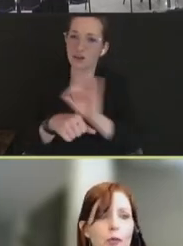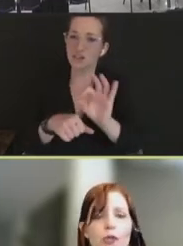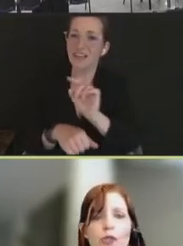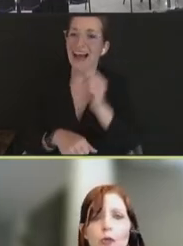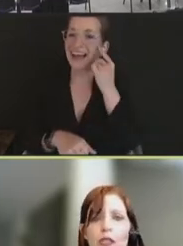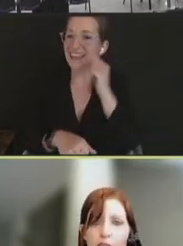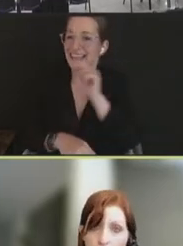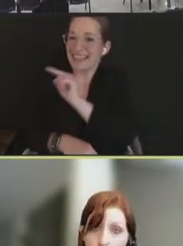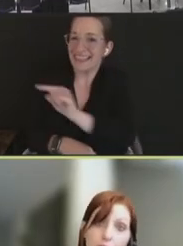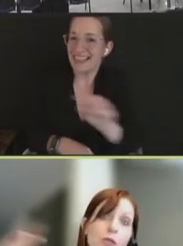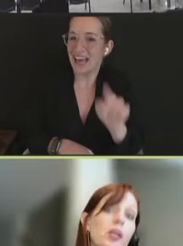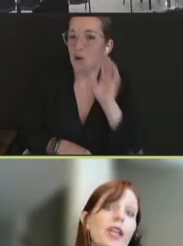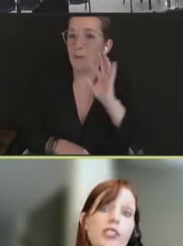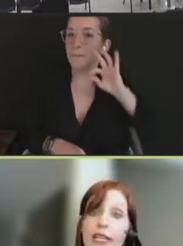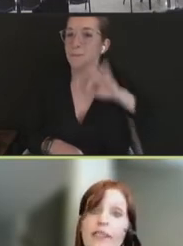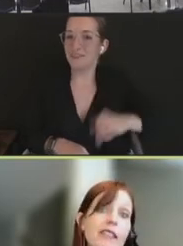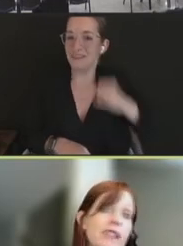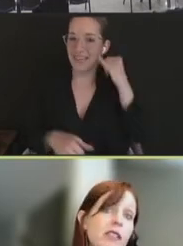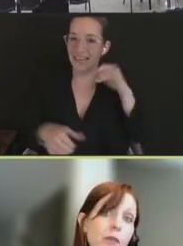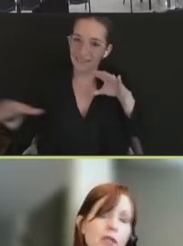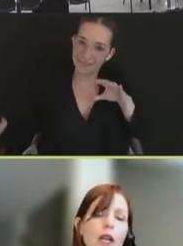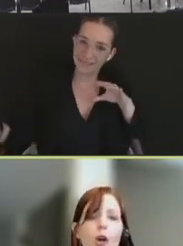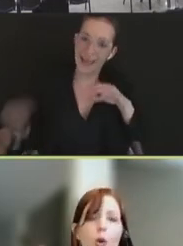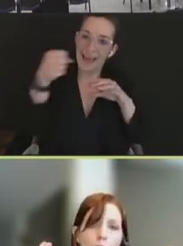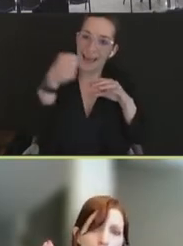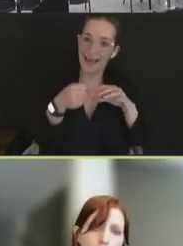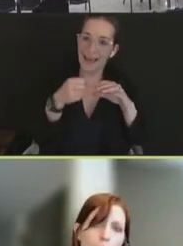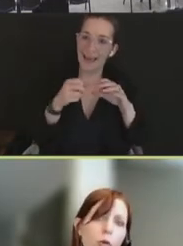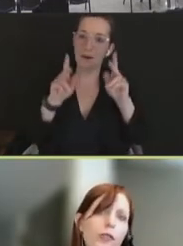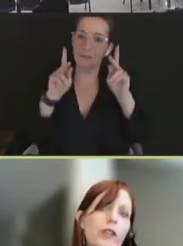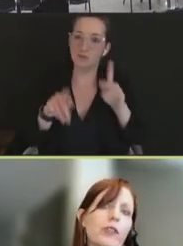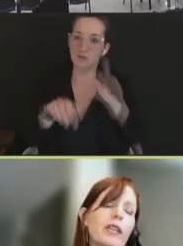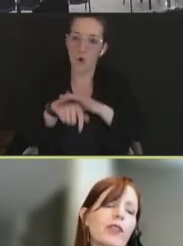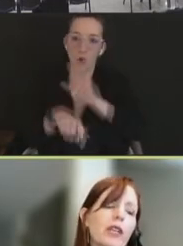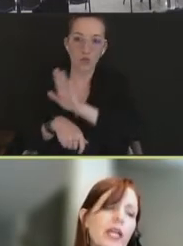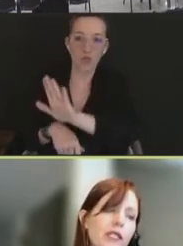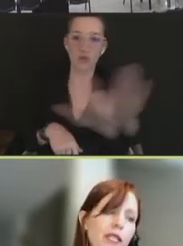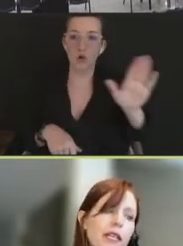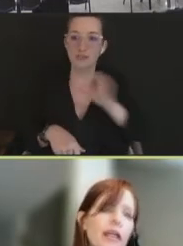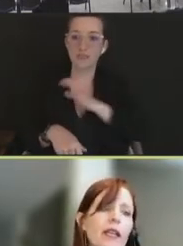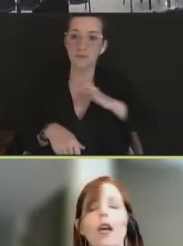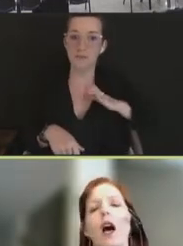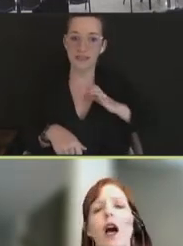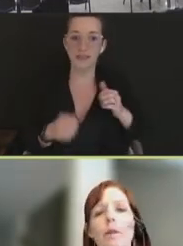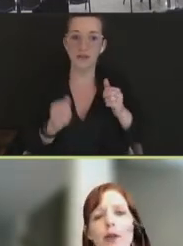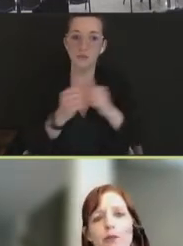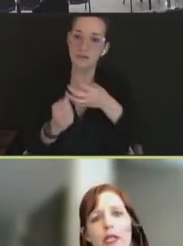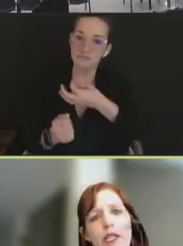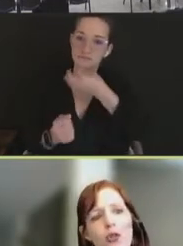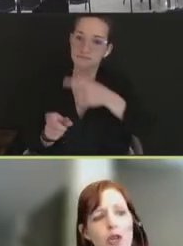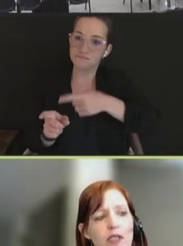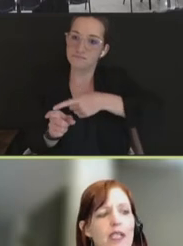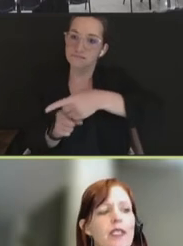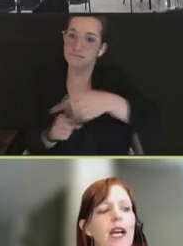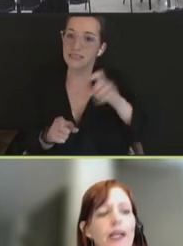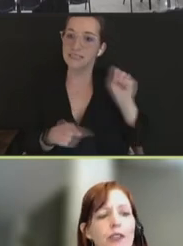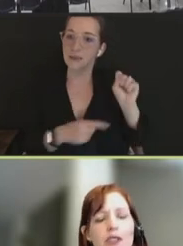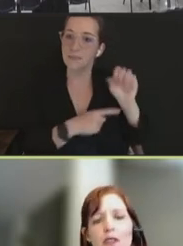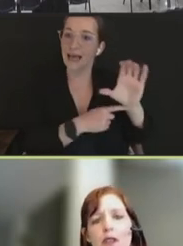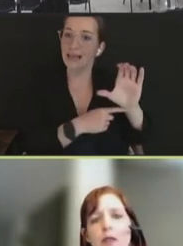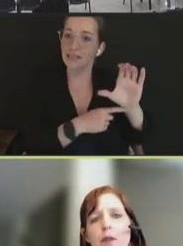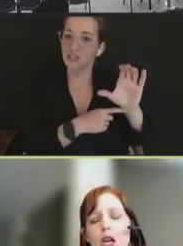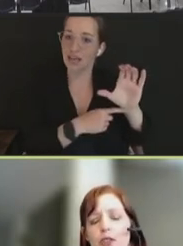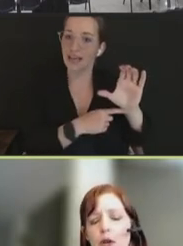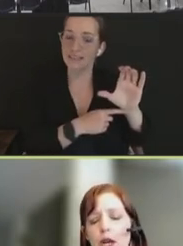experts who really think about supply chain systems, not only for their given entity, but really across the entire